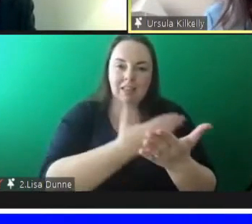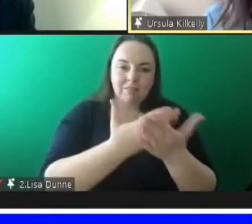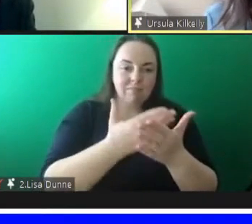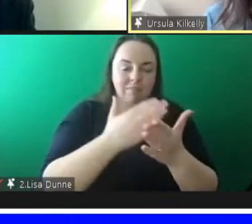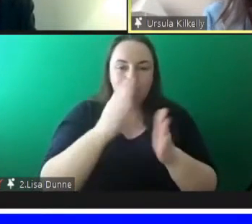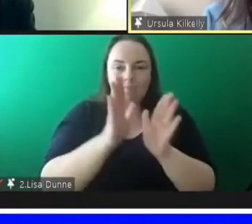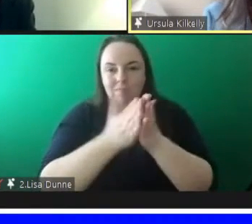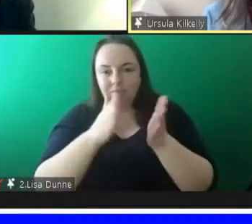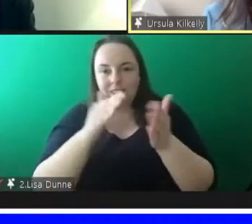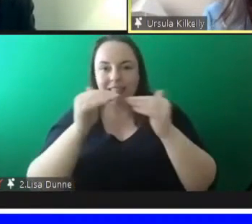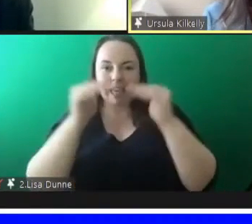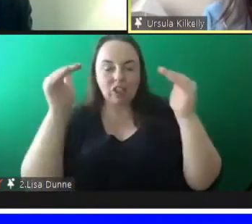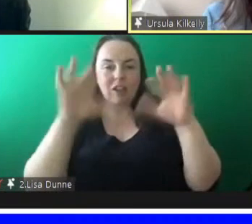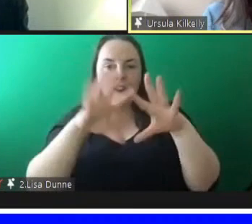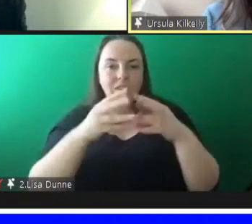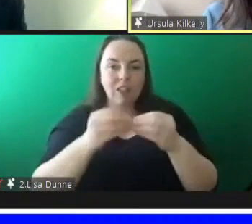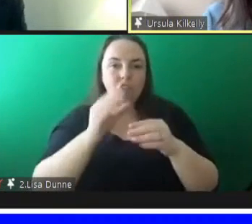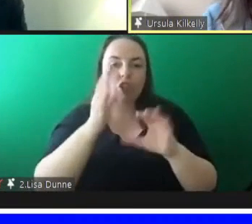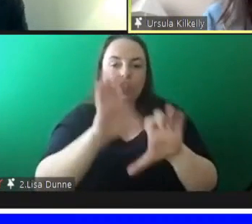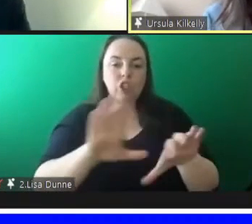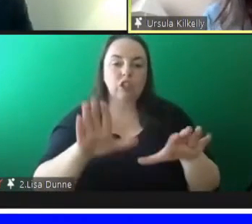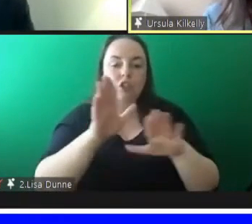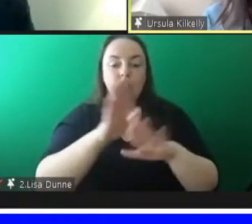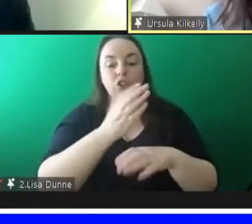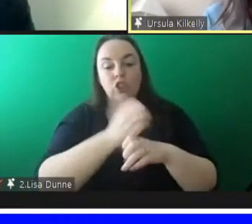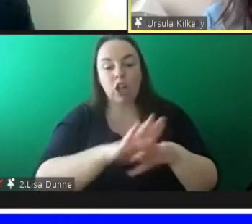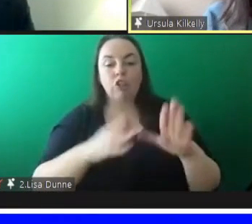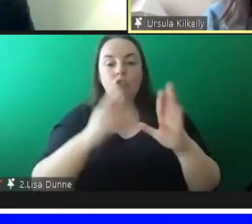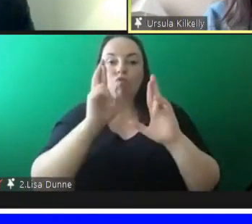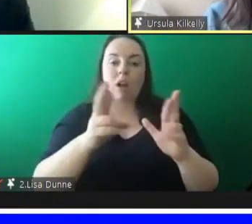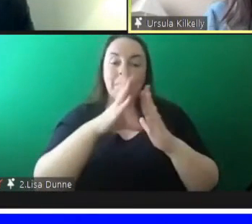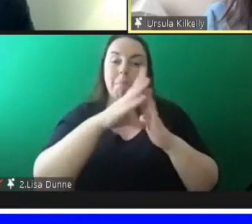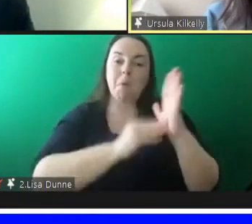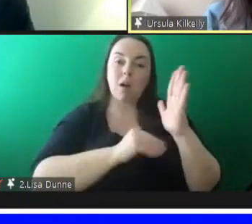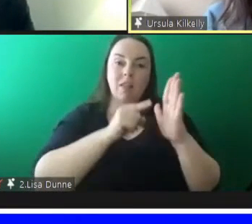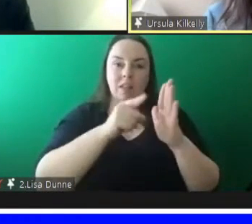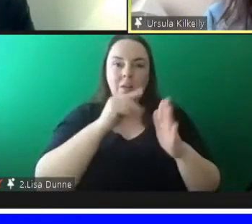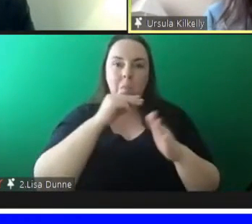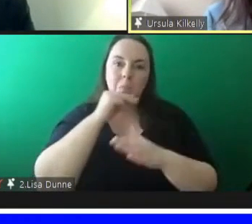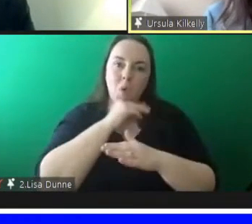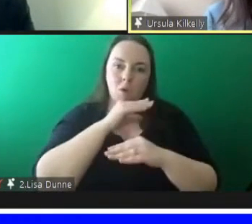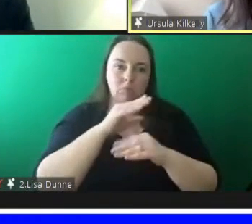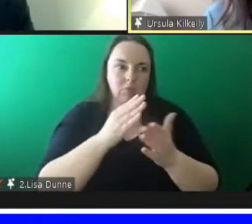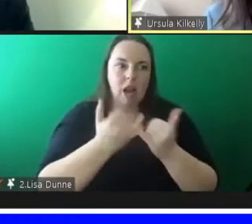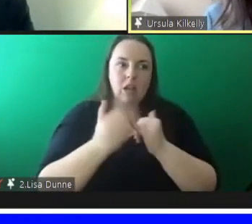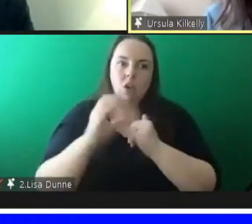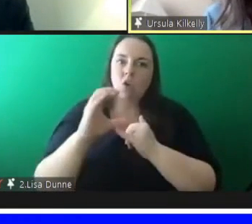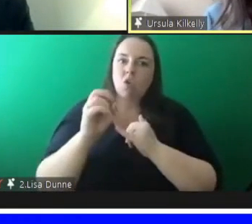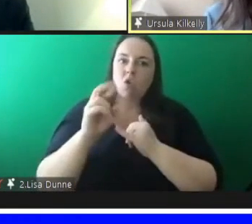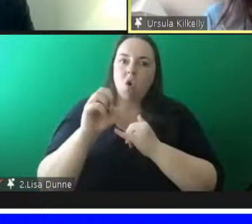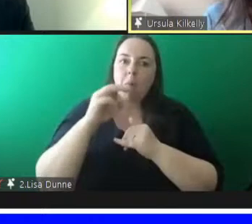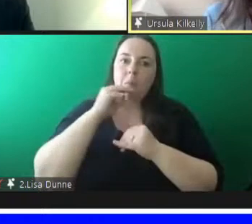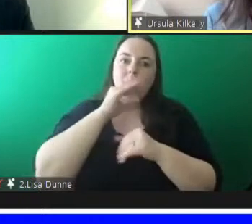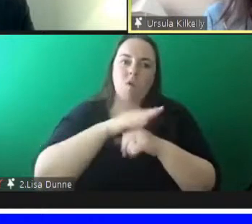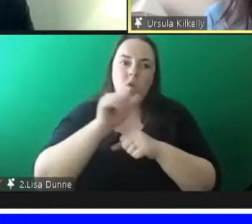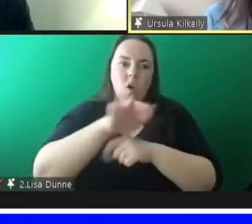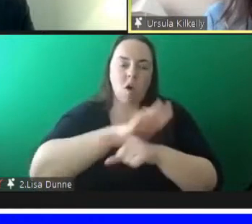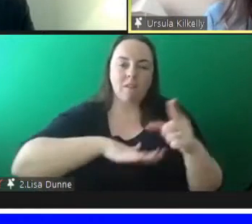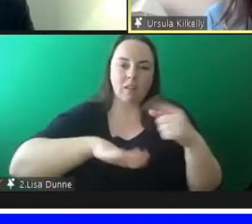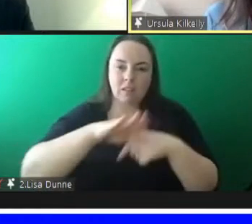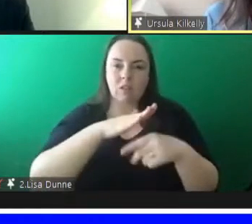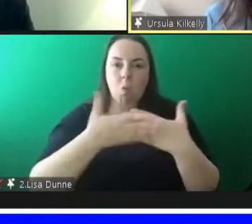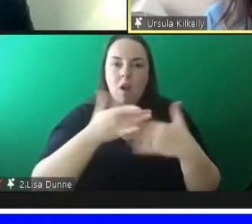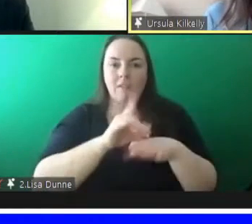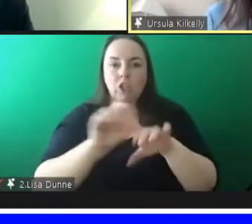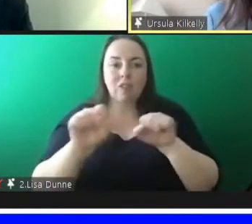model actually is really core to all of this and i think yes the the issue of what services are there is always going to be